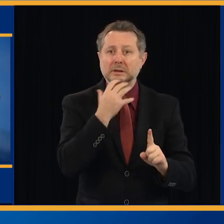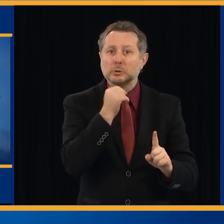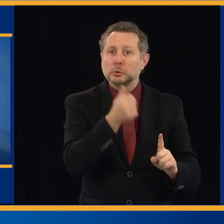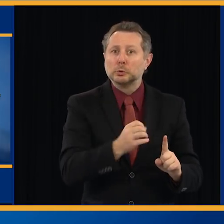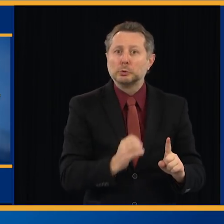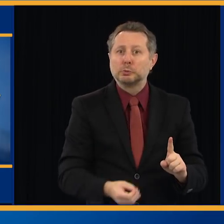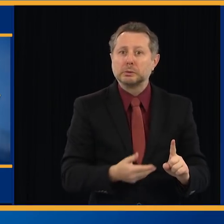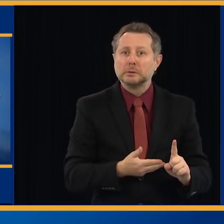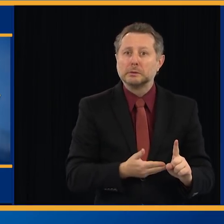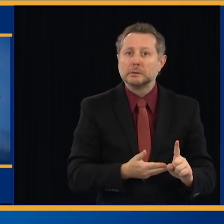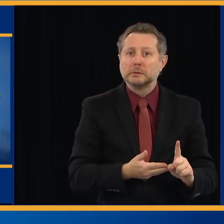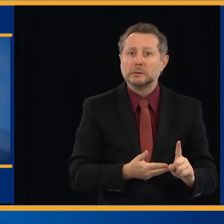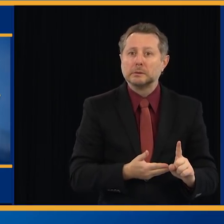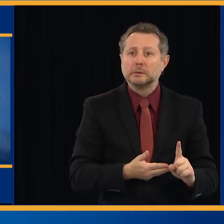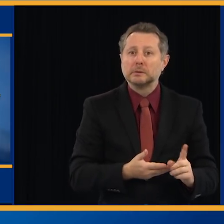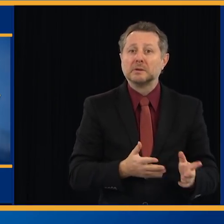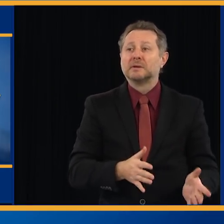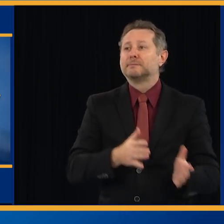freezing in their homes.